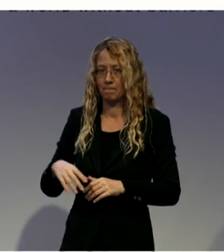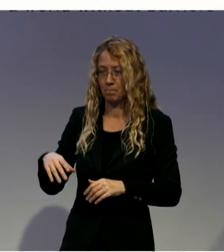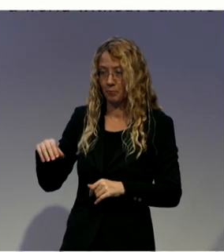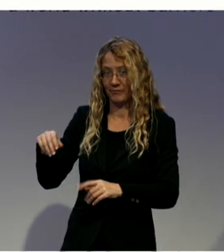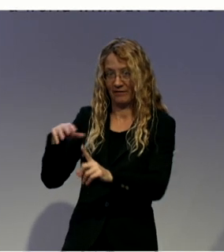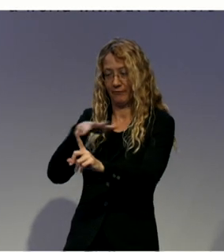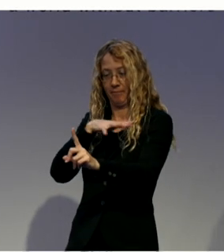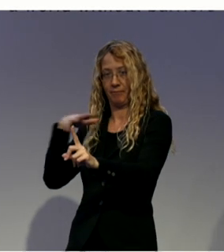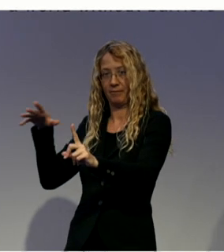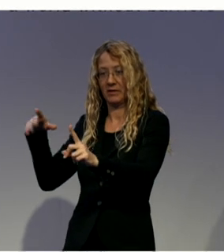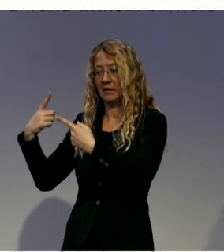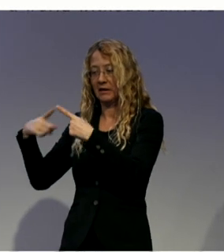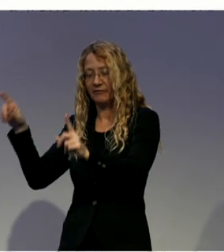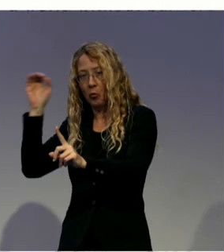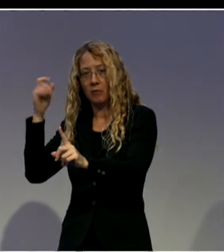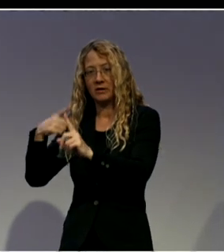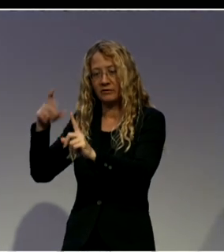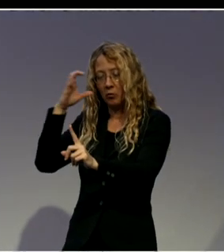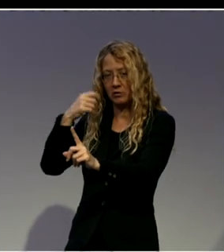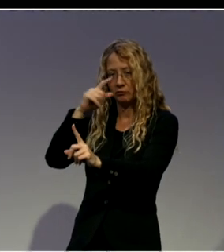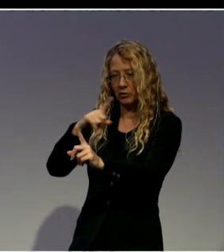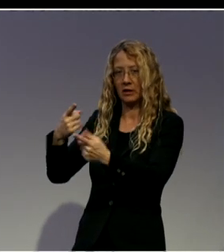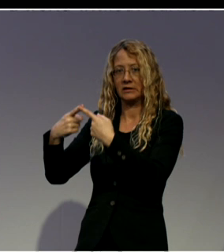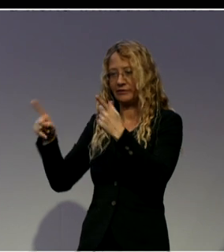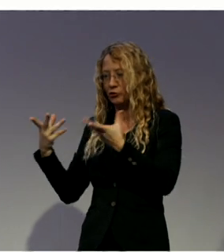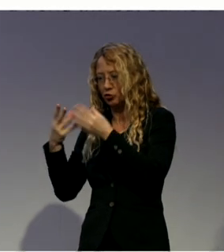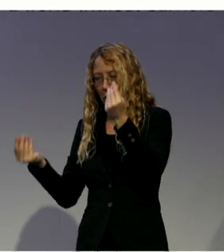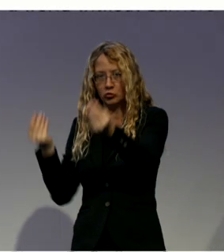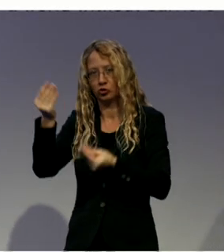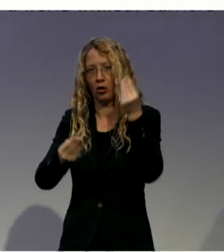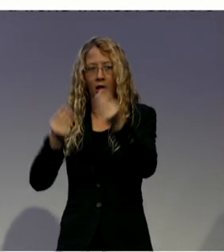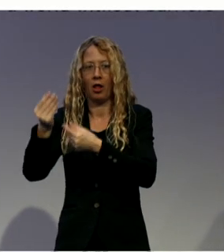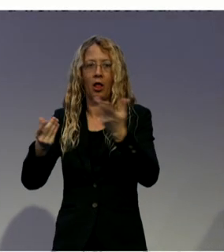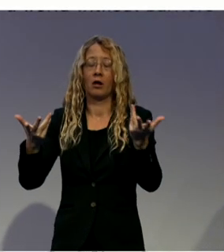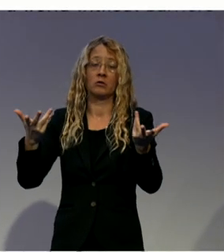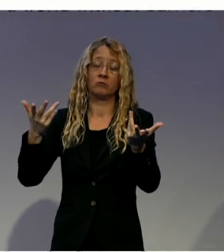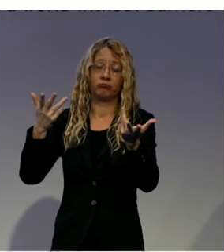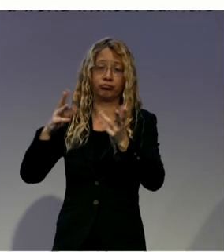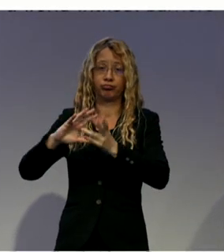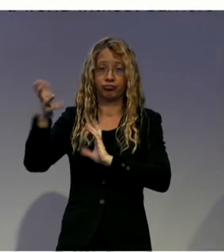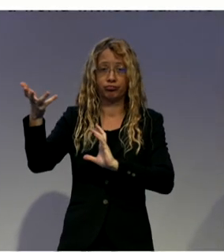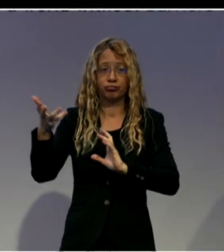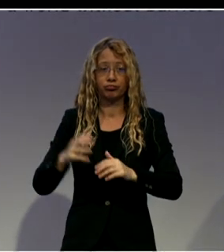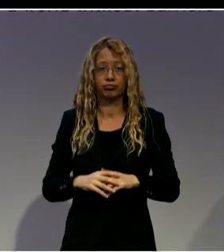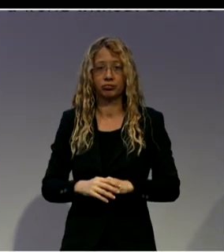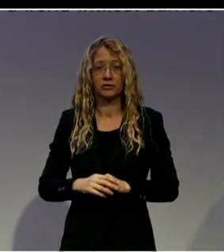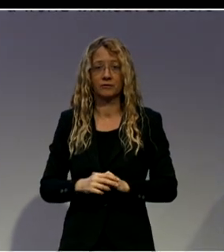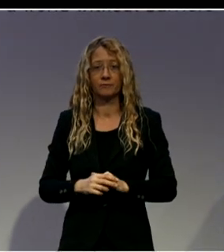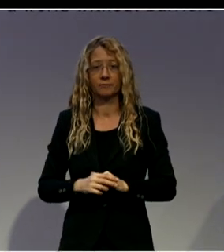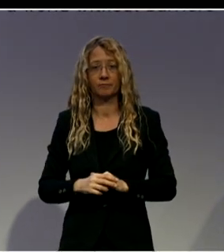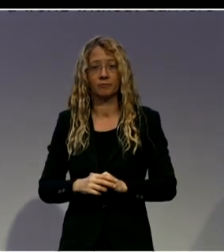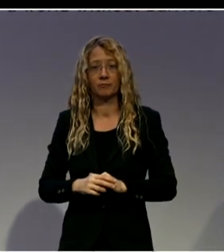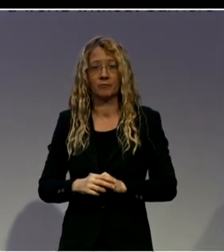And to face this complexity we need, well we have a video but I think there is no time.